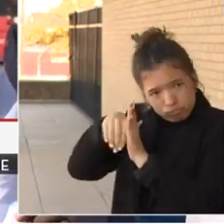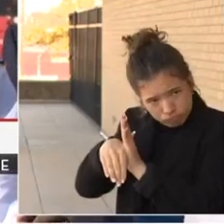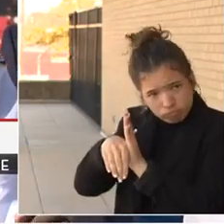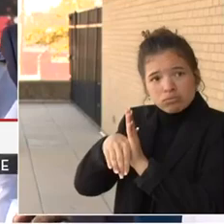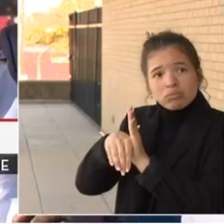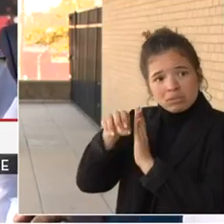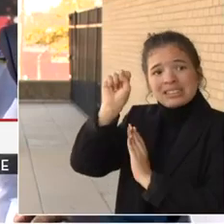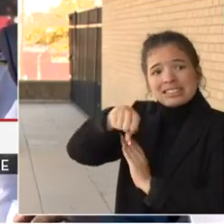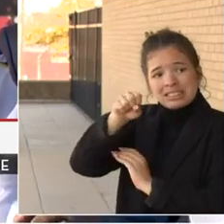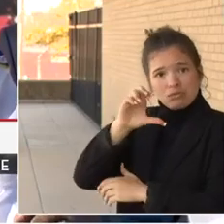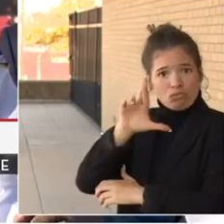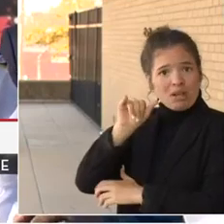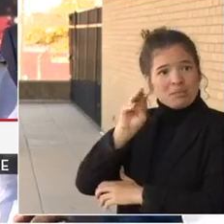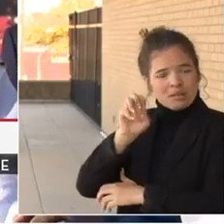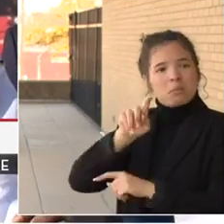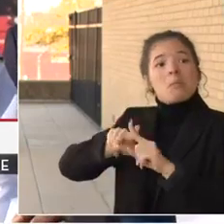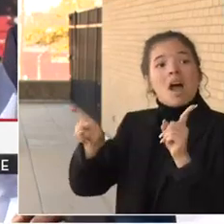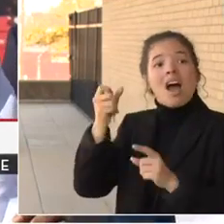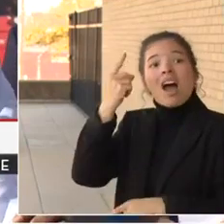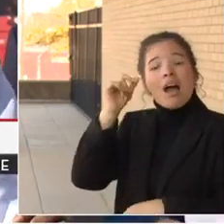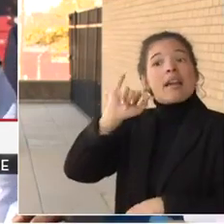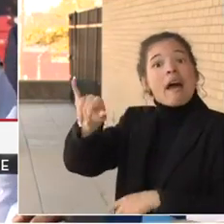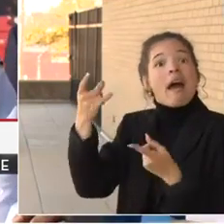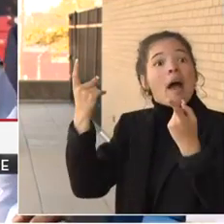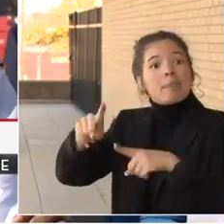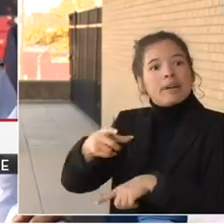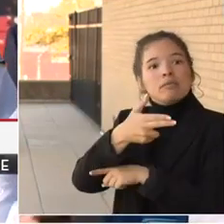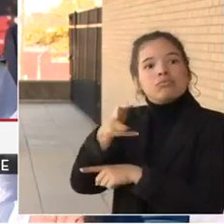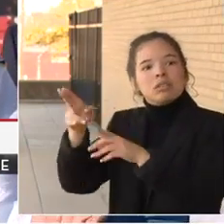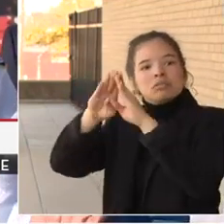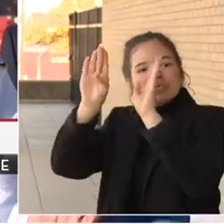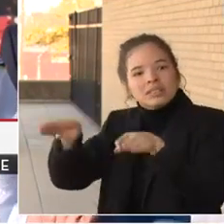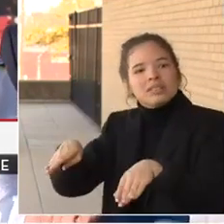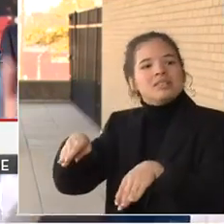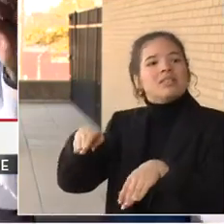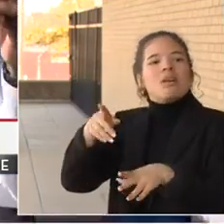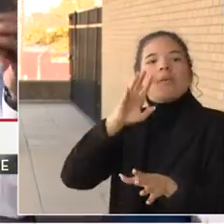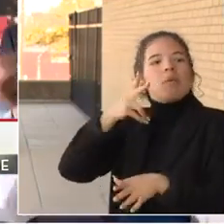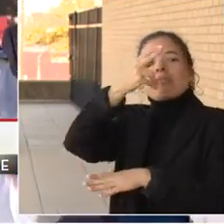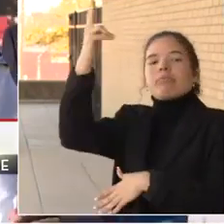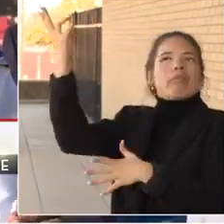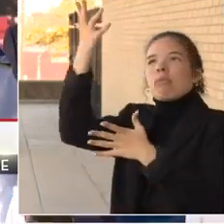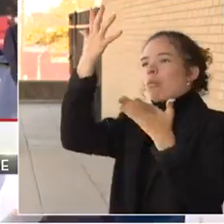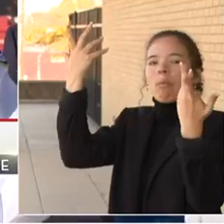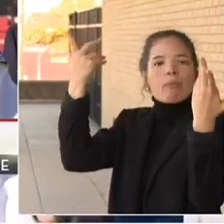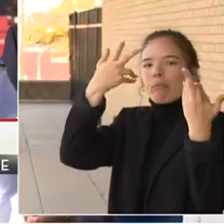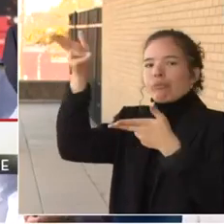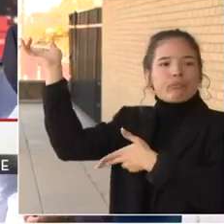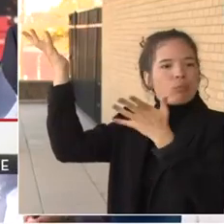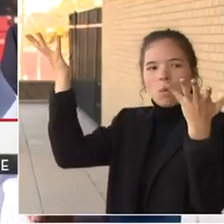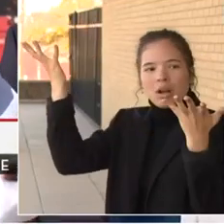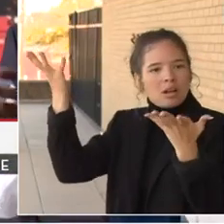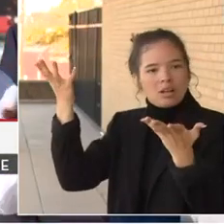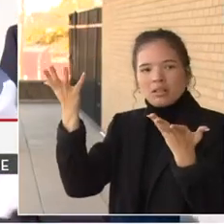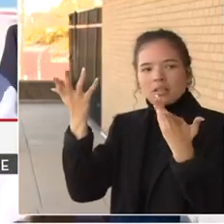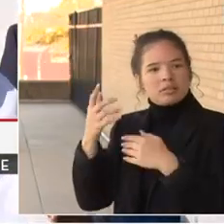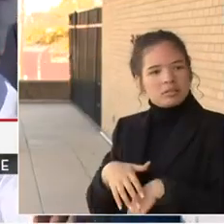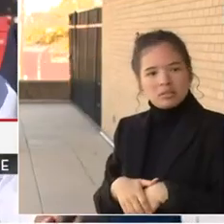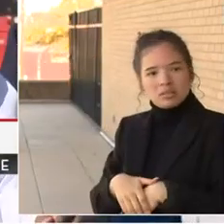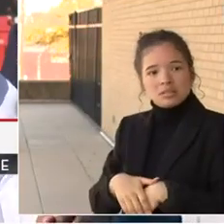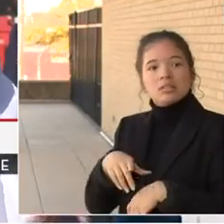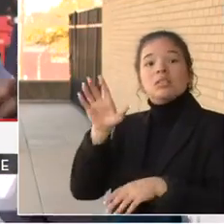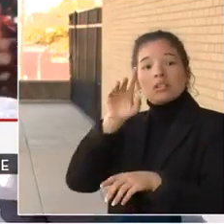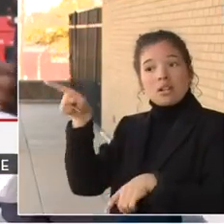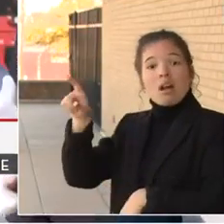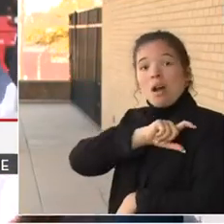this morning where shots were fired again, someone firing shots in the air at a building location. Our officers responded. They made